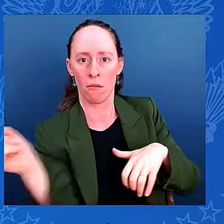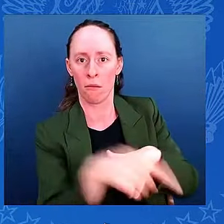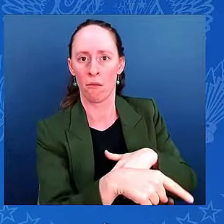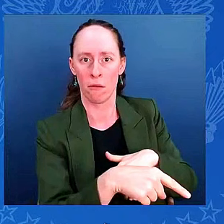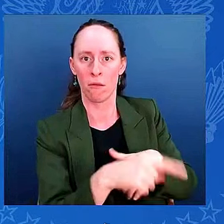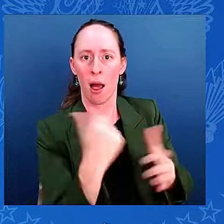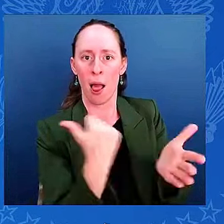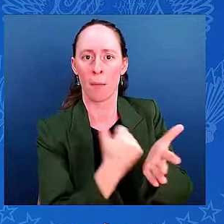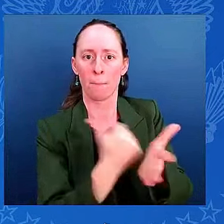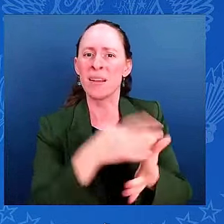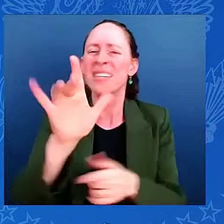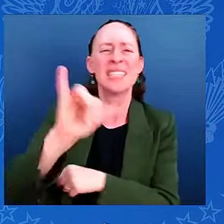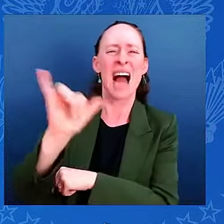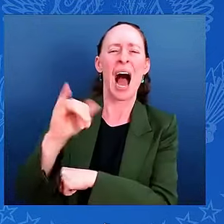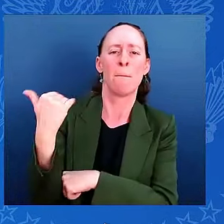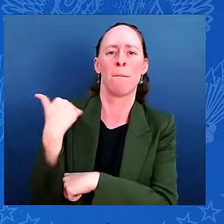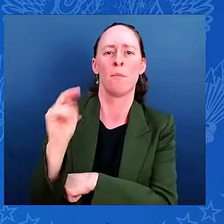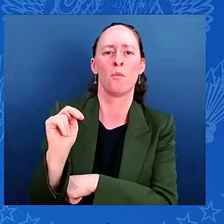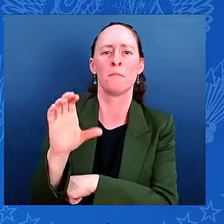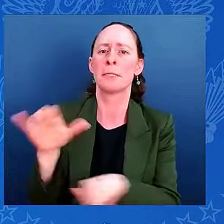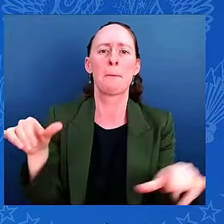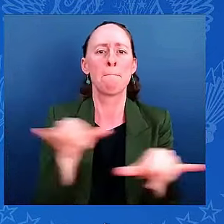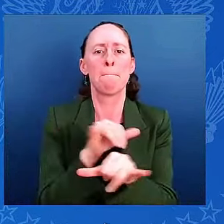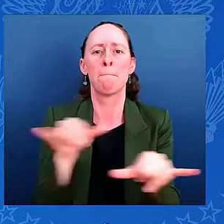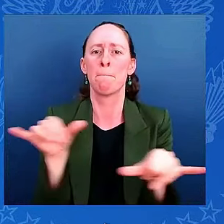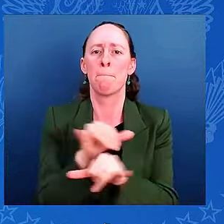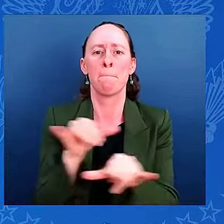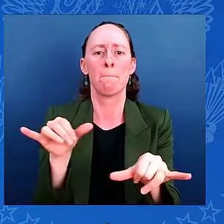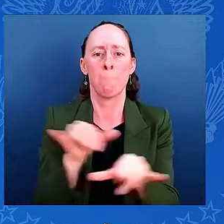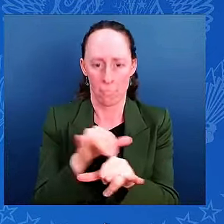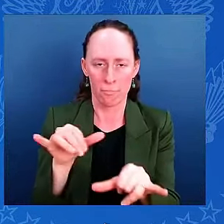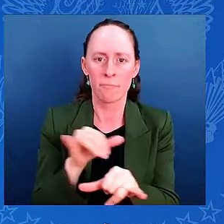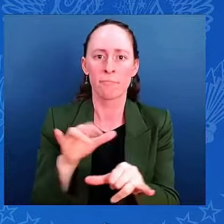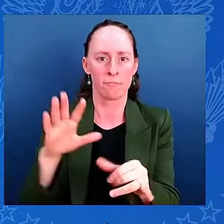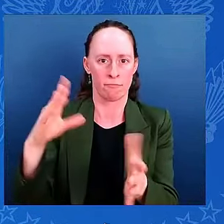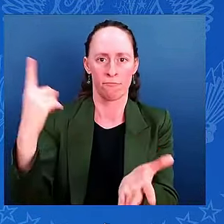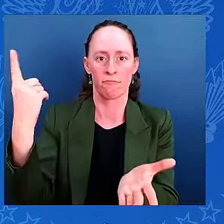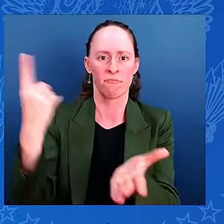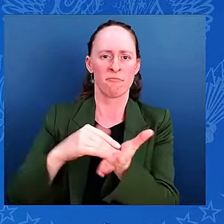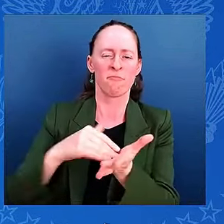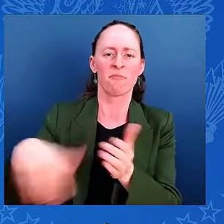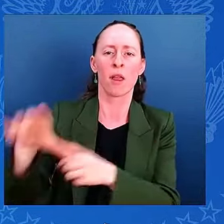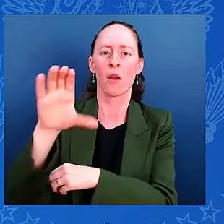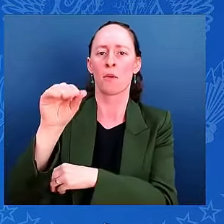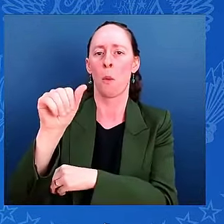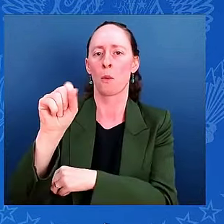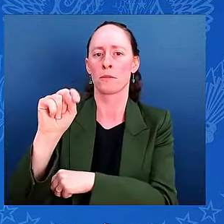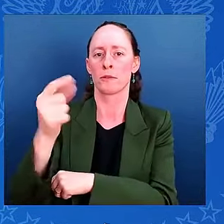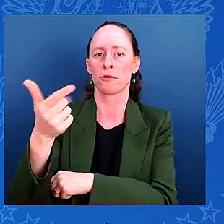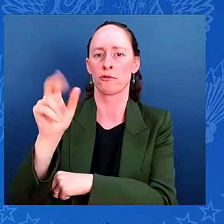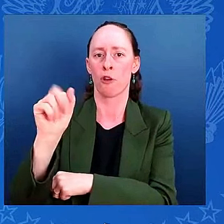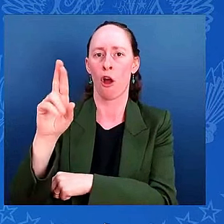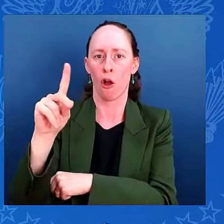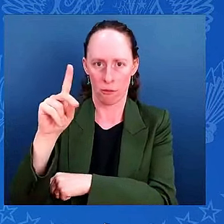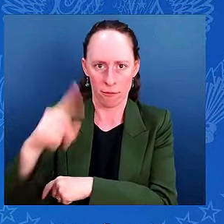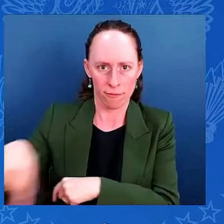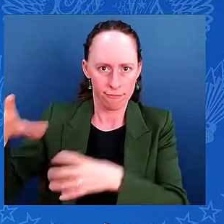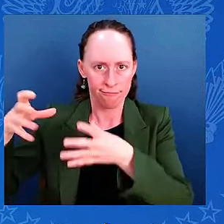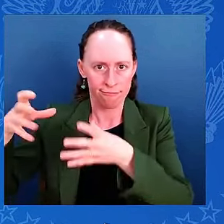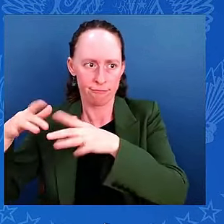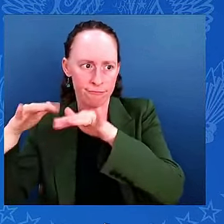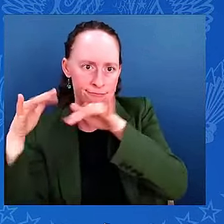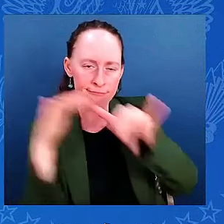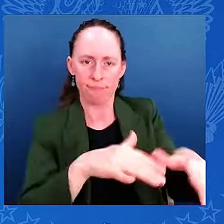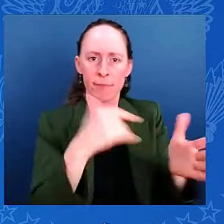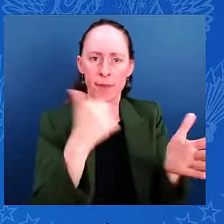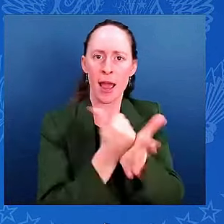missions and reopened the port of Tampa as soon as possible. Now, I want to reiterate a point. I made